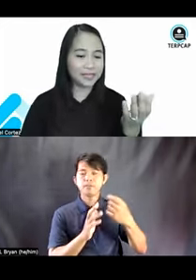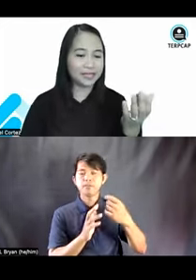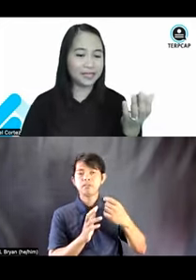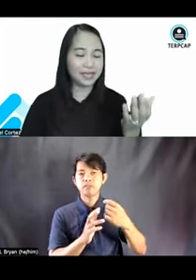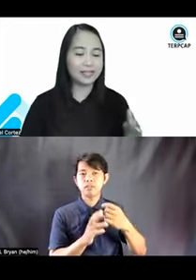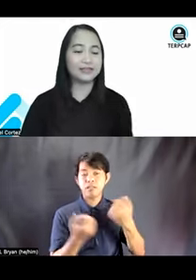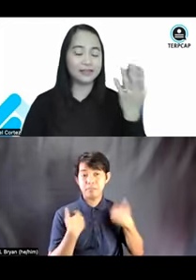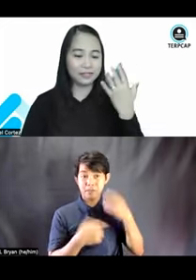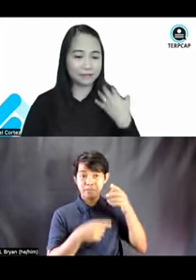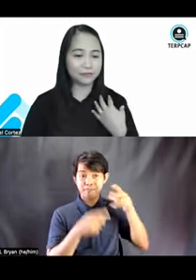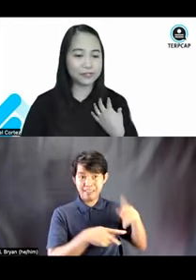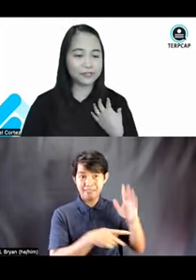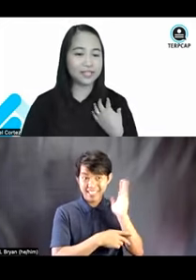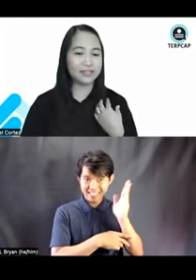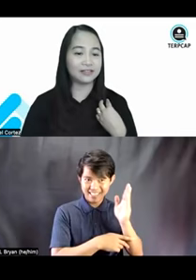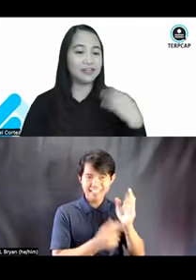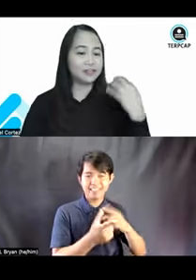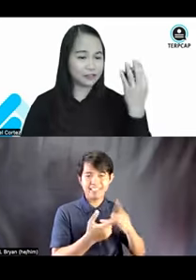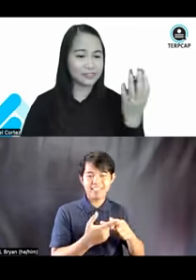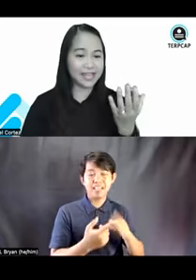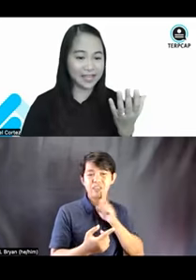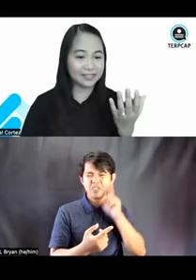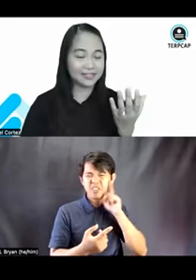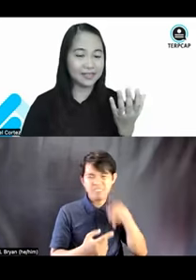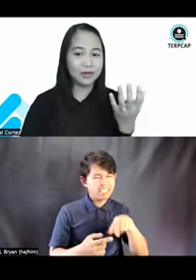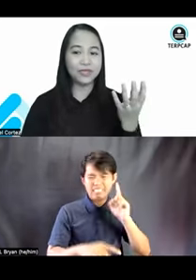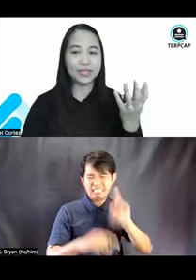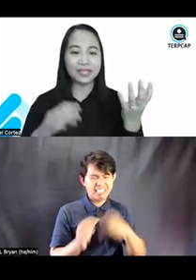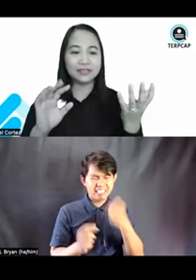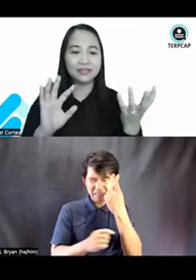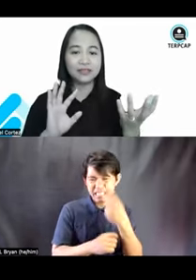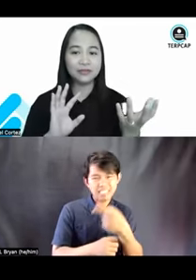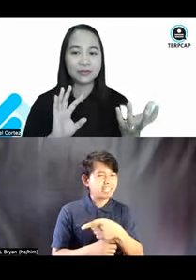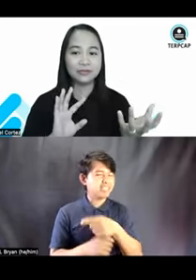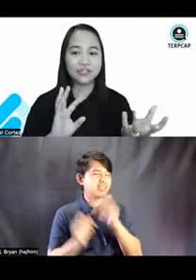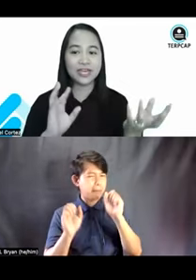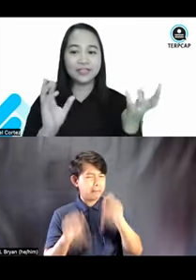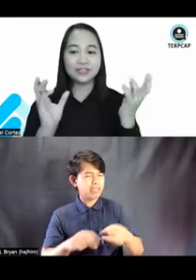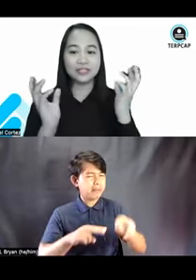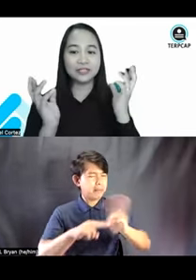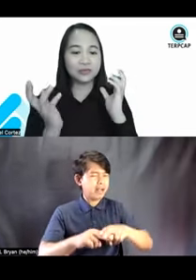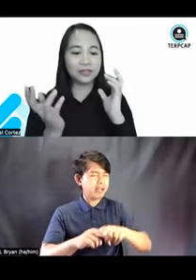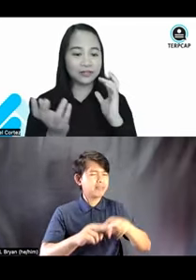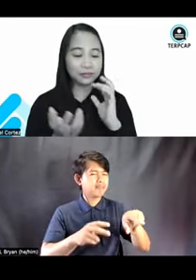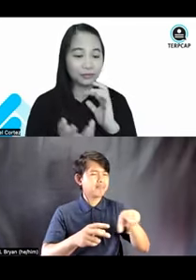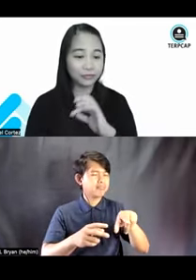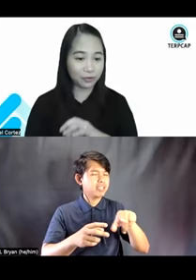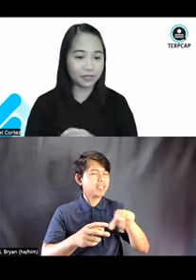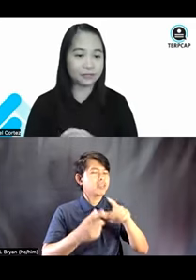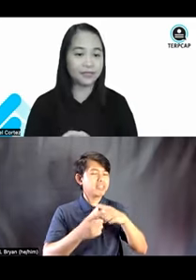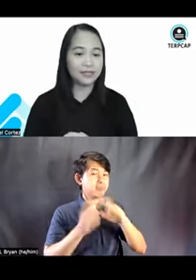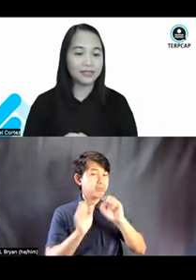speaking and a deaf person cannot understand, we can, you know, change it into another